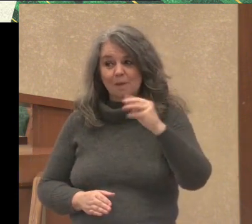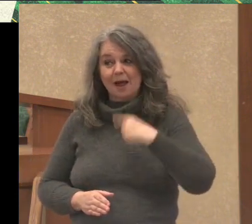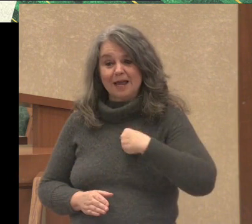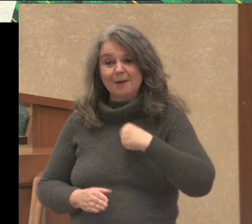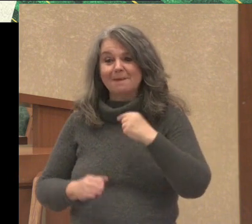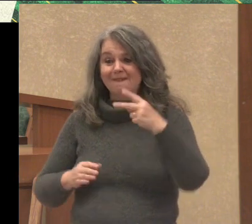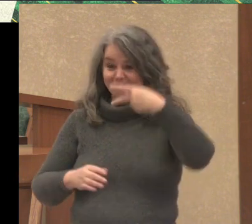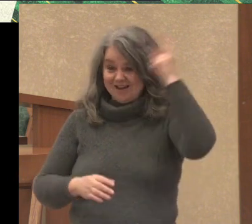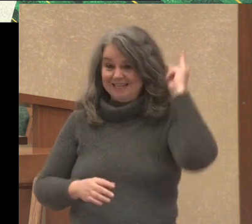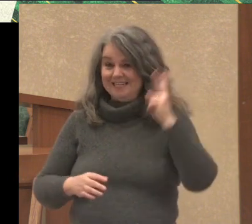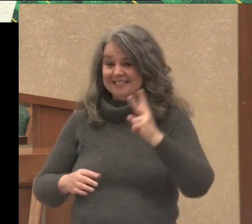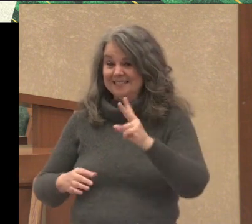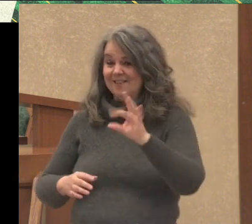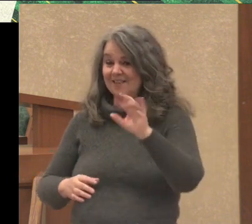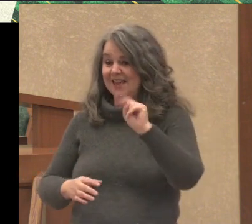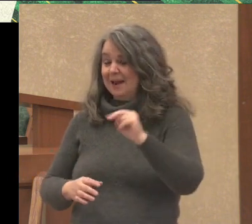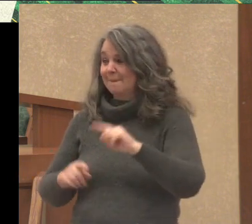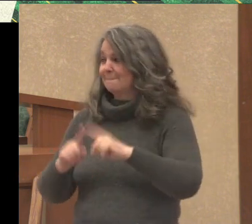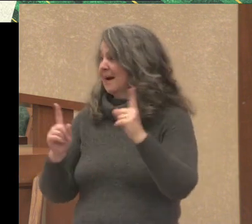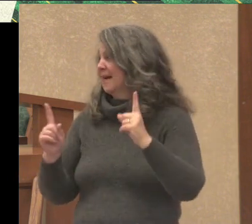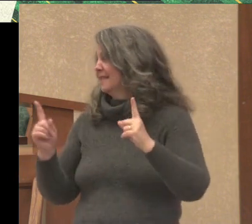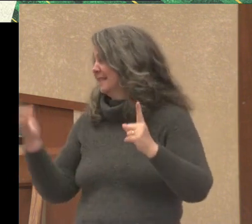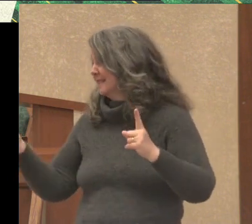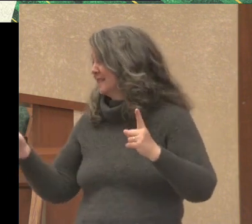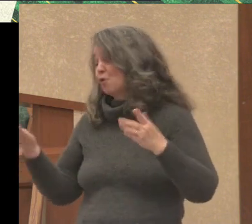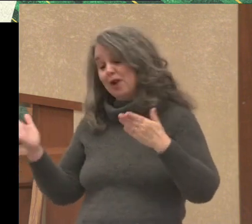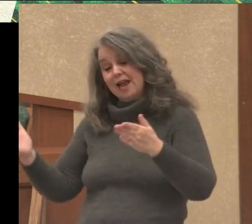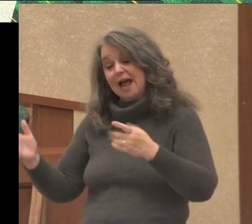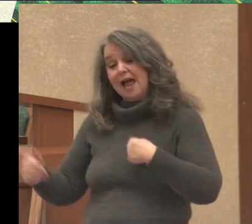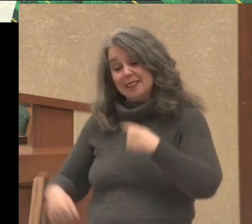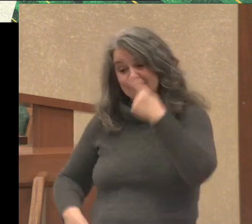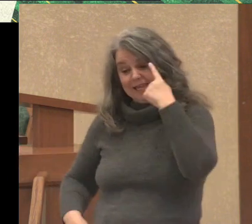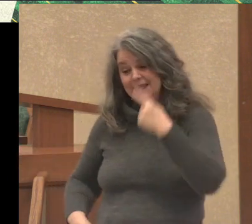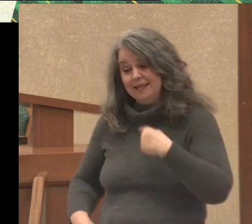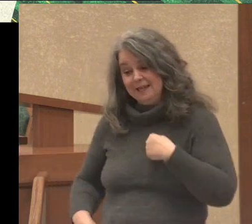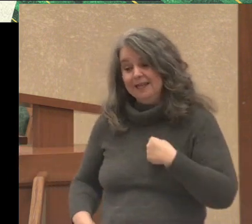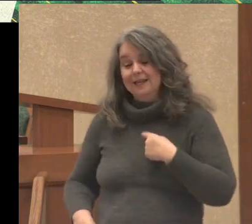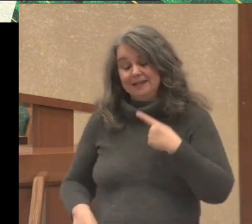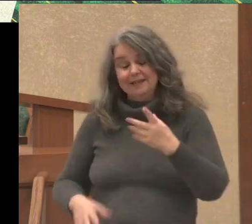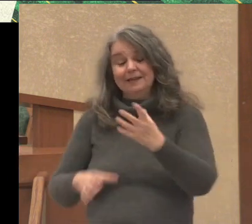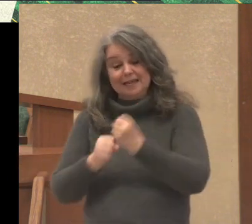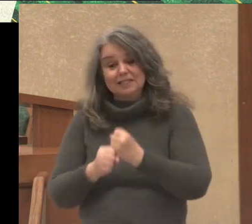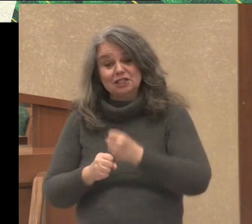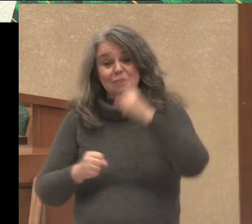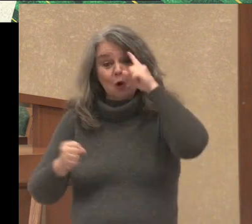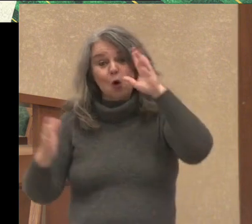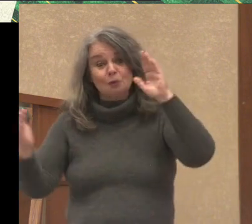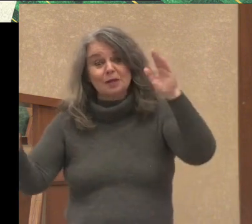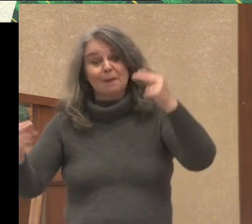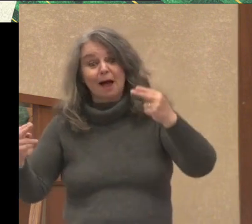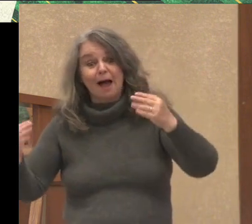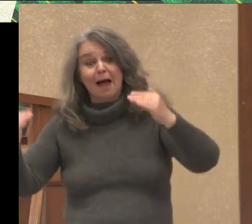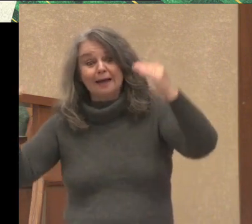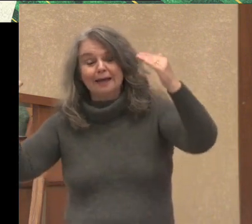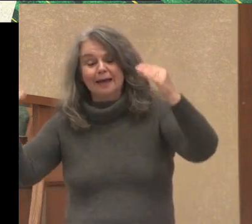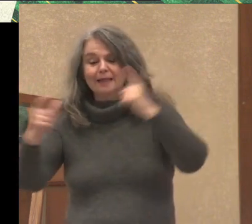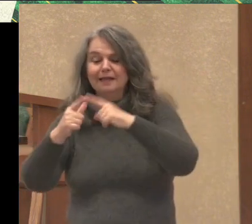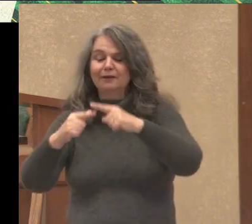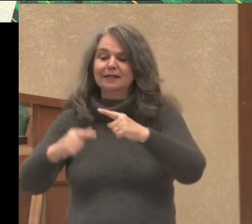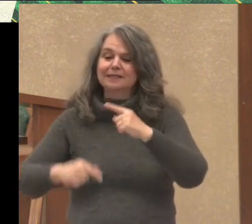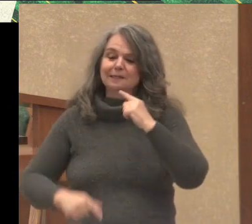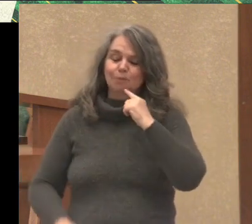But this is kind of the way it is for us. You get your hopes up. And then you get let down.